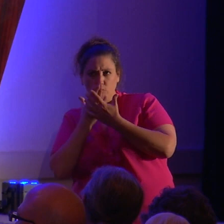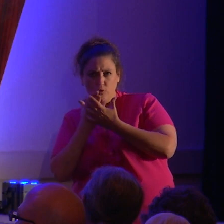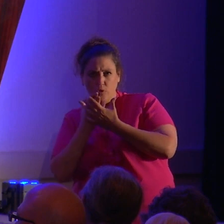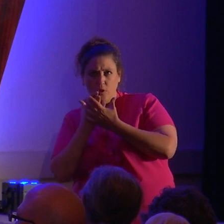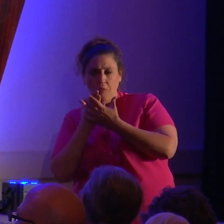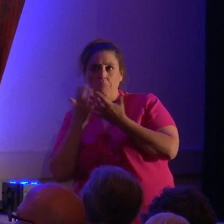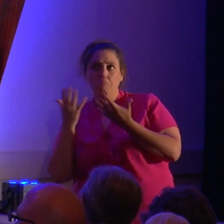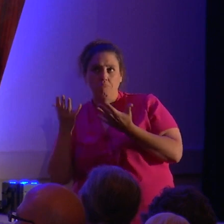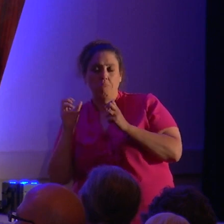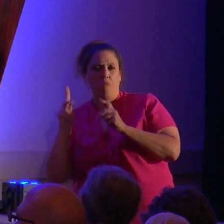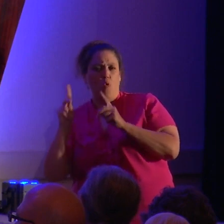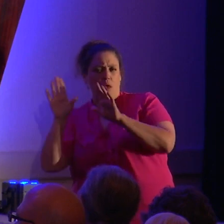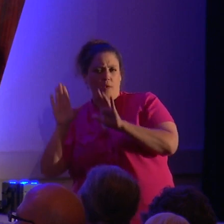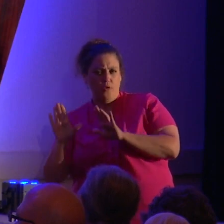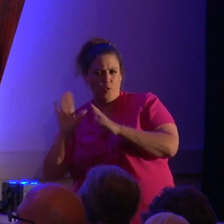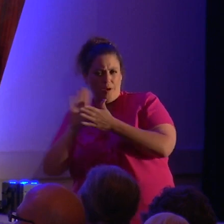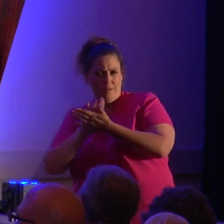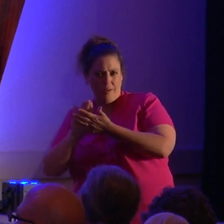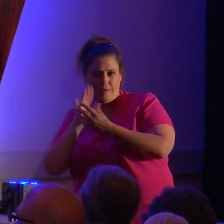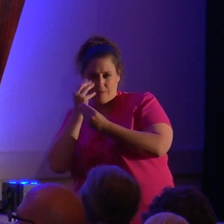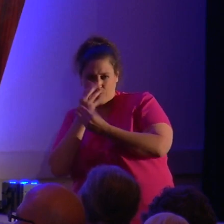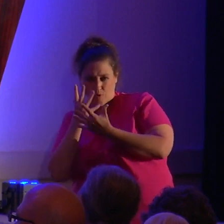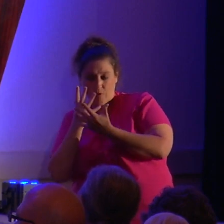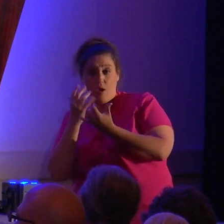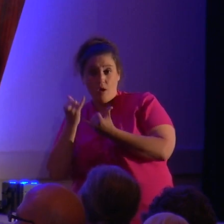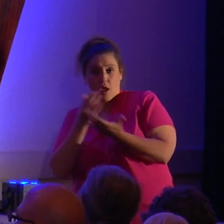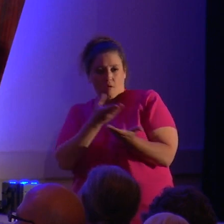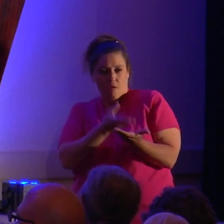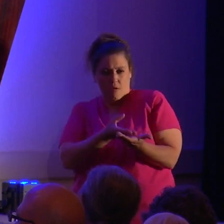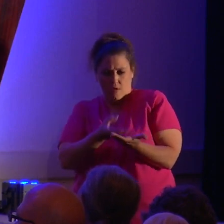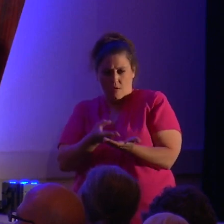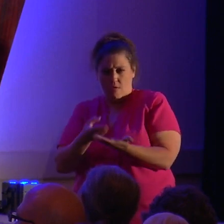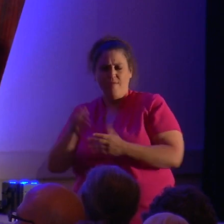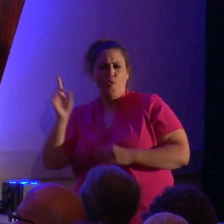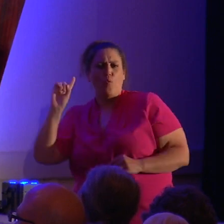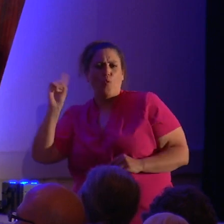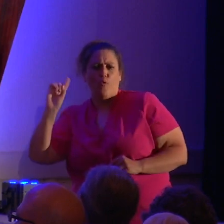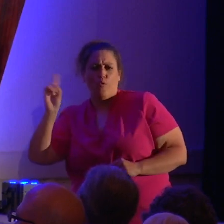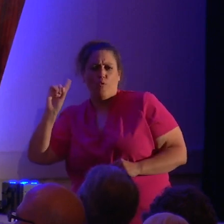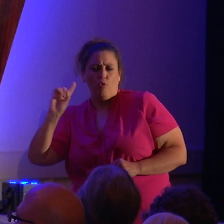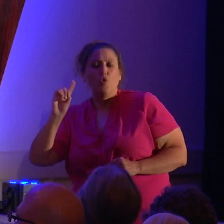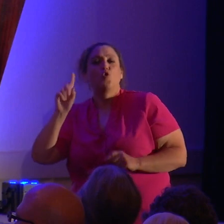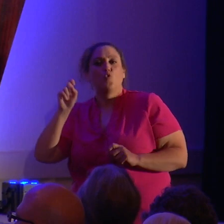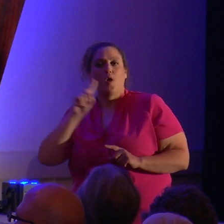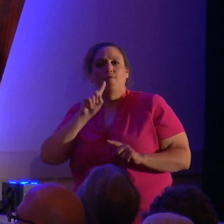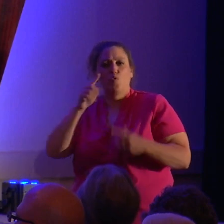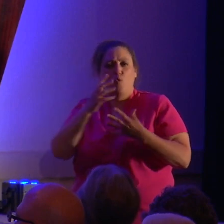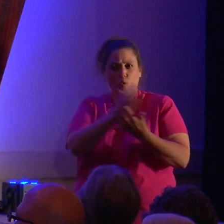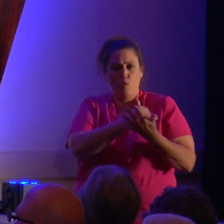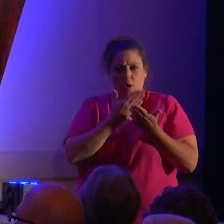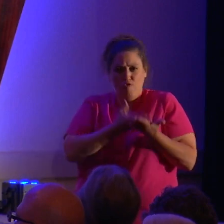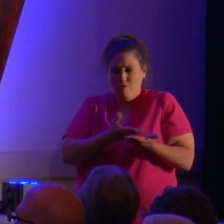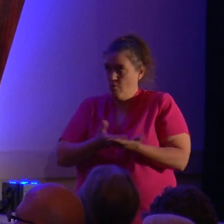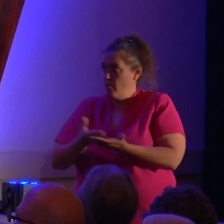okay, that's great, that's nice, that's beautiful, now where's your evidence? You have to go out and gather the evidence. I came up with my own argument